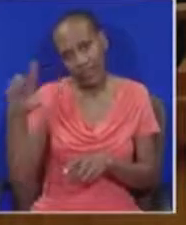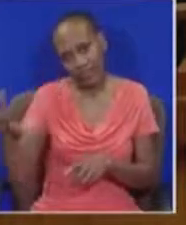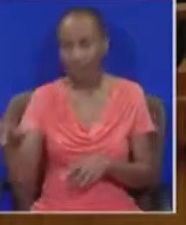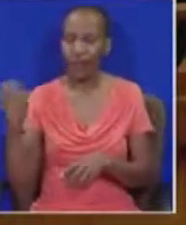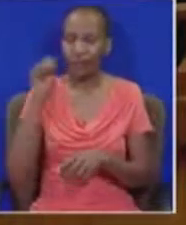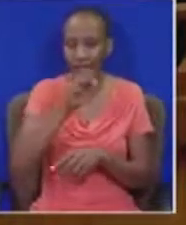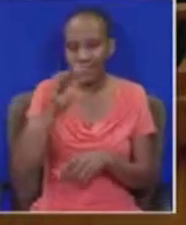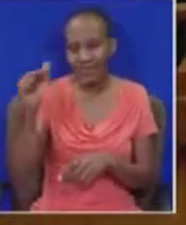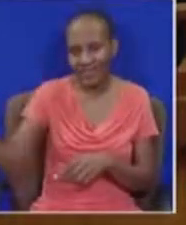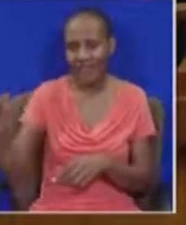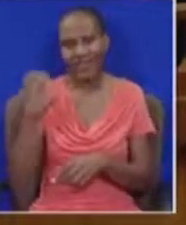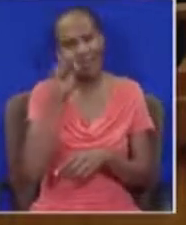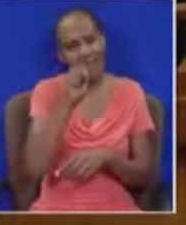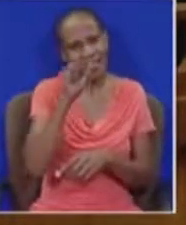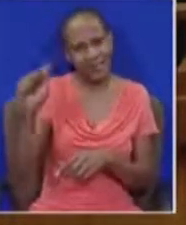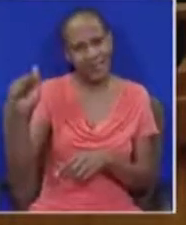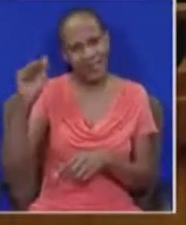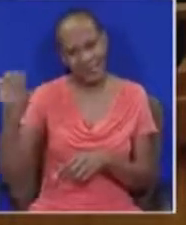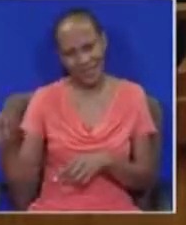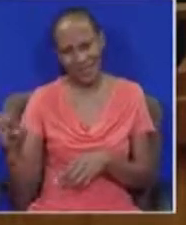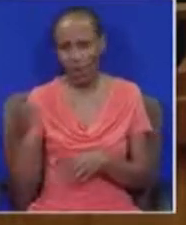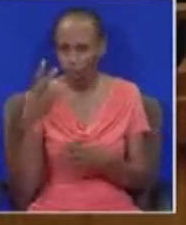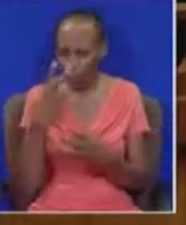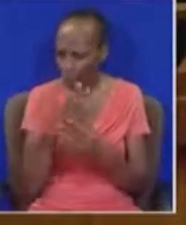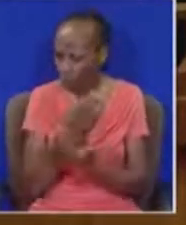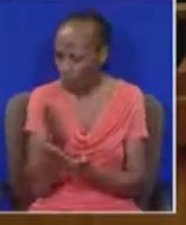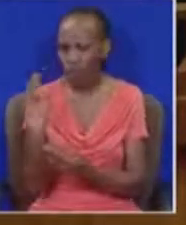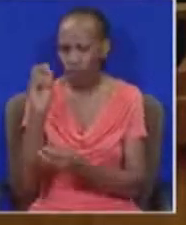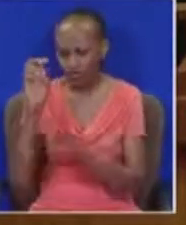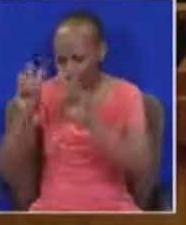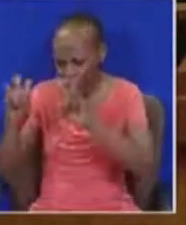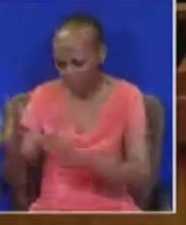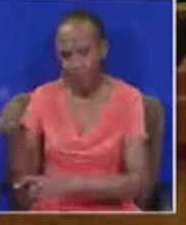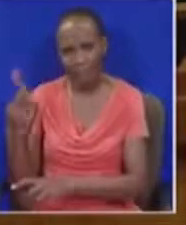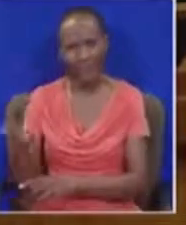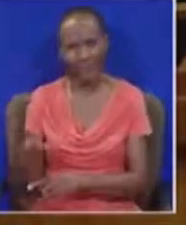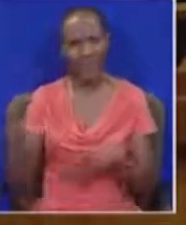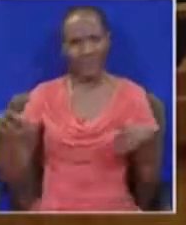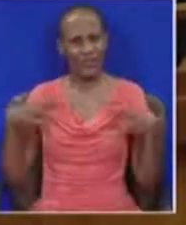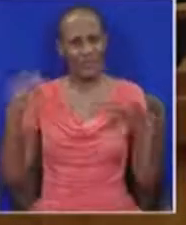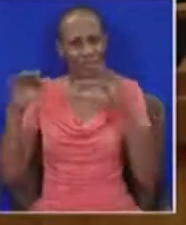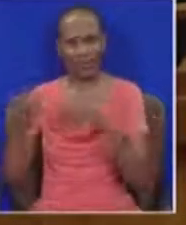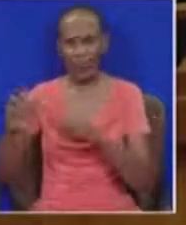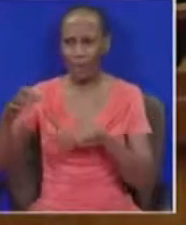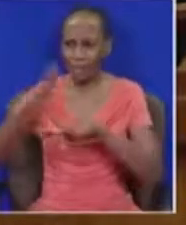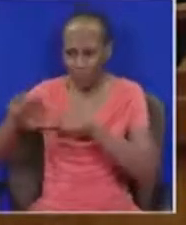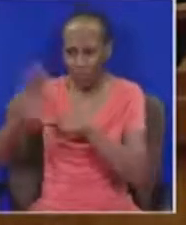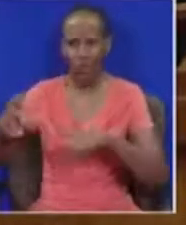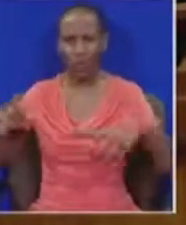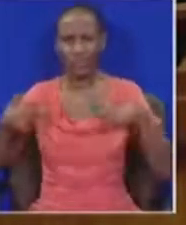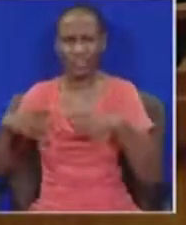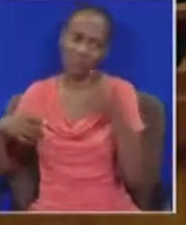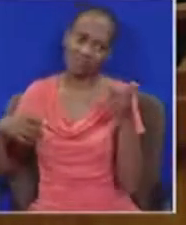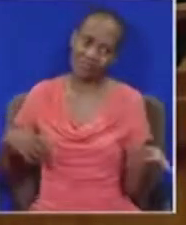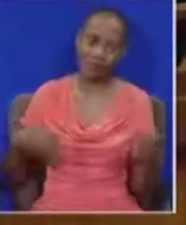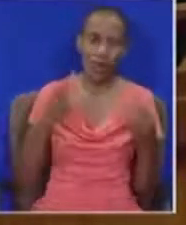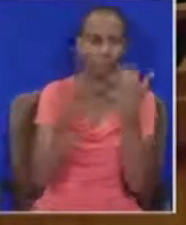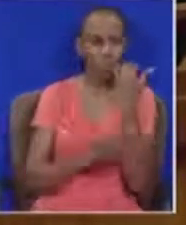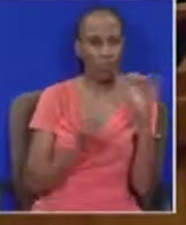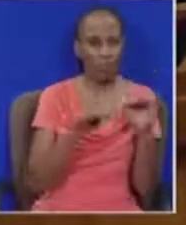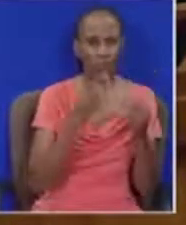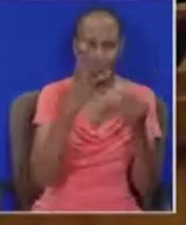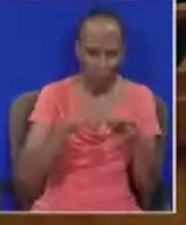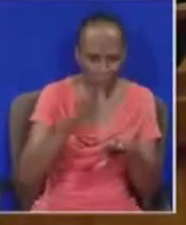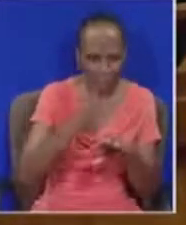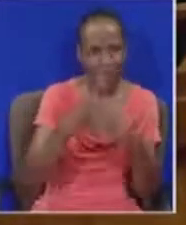The rich simply cannot keep getting richer while the poor become poorer. It is up to us to do this.